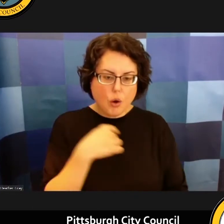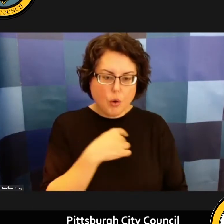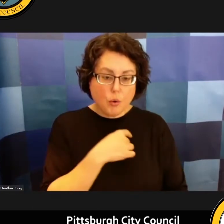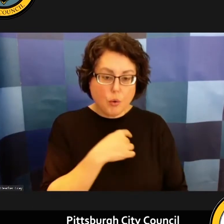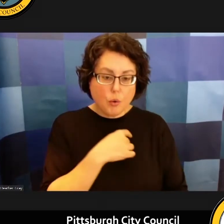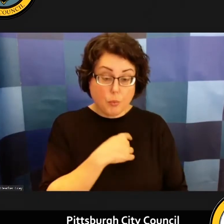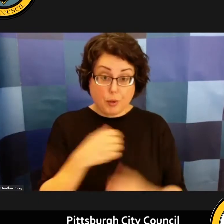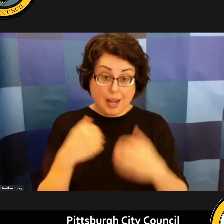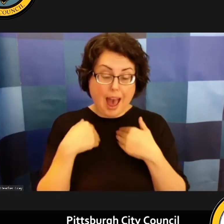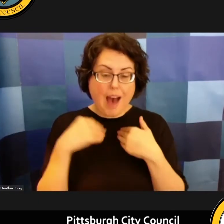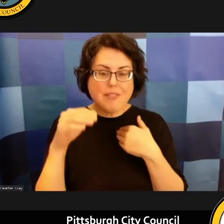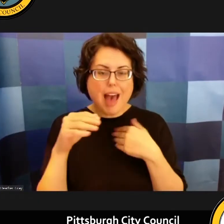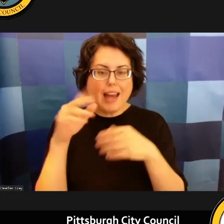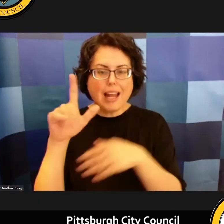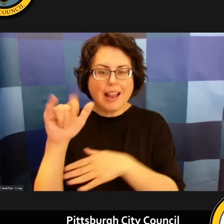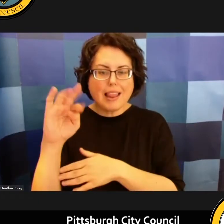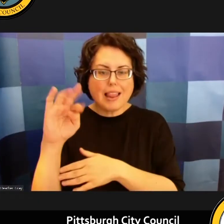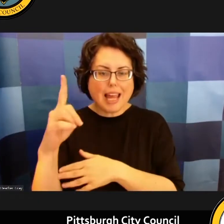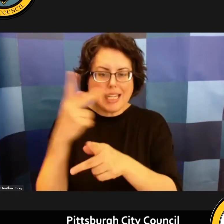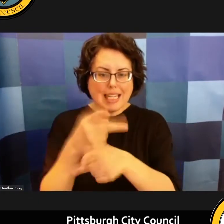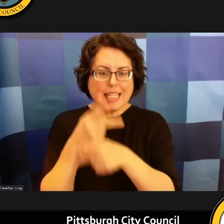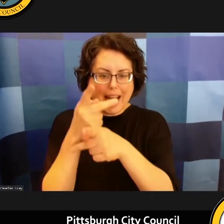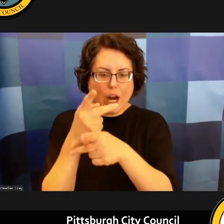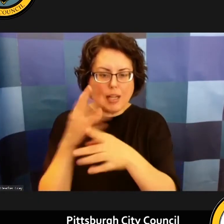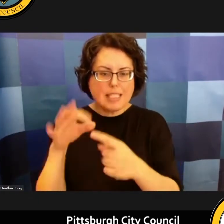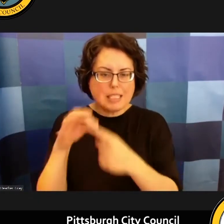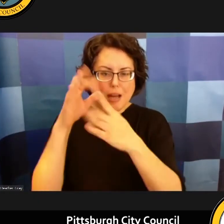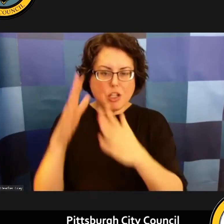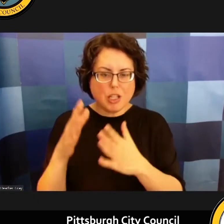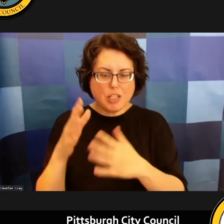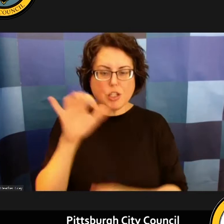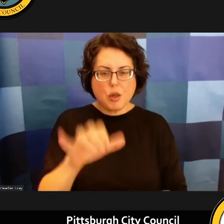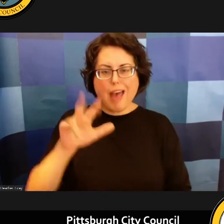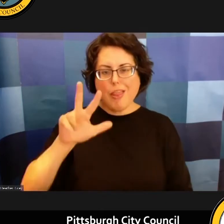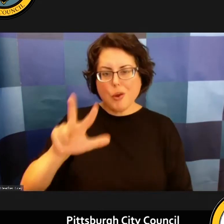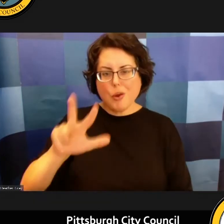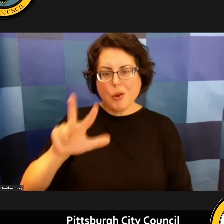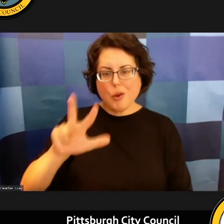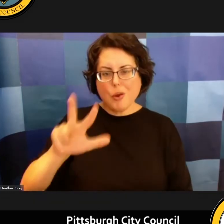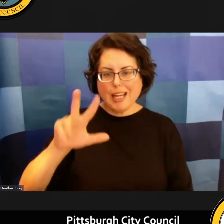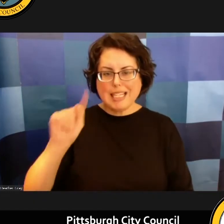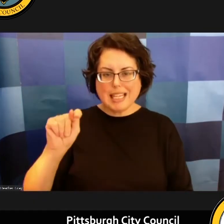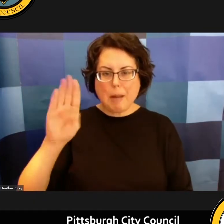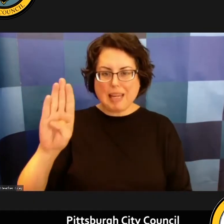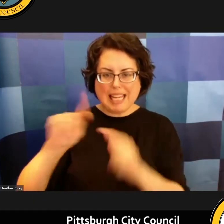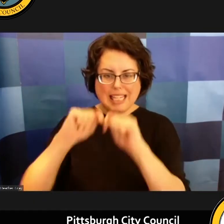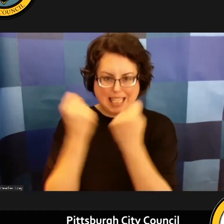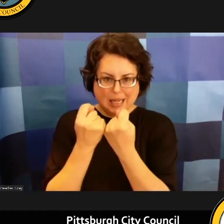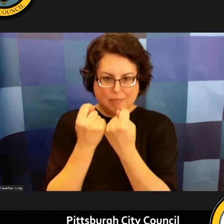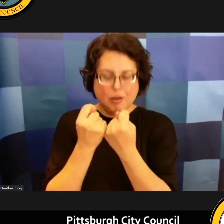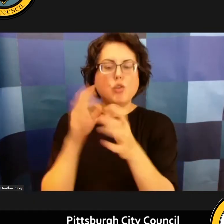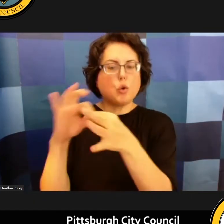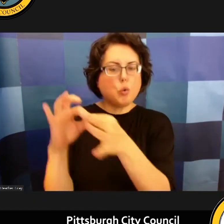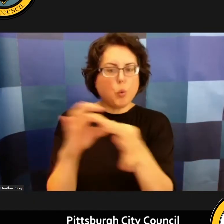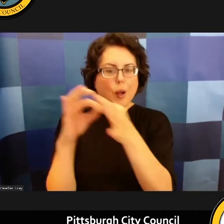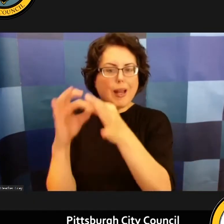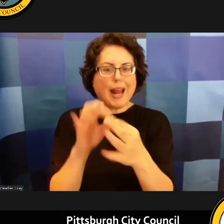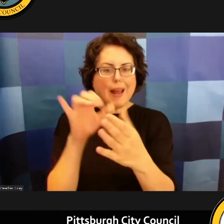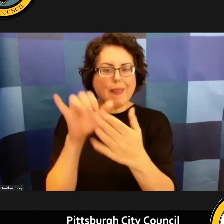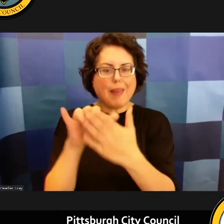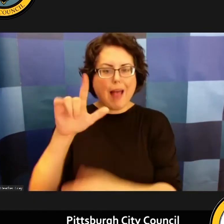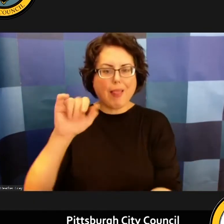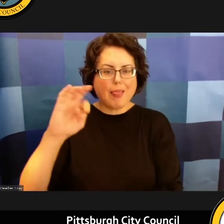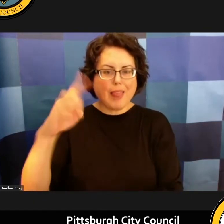to the 3tb team in order to help assist and coordinate some of the land care efforts that um